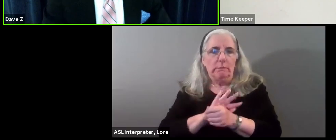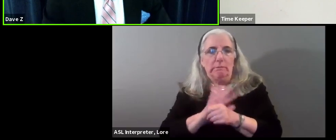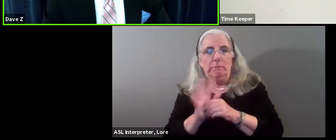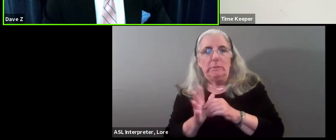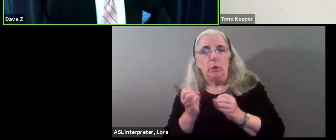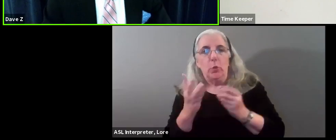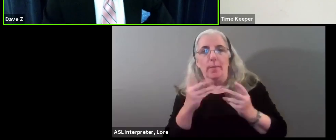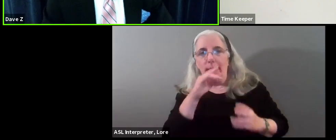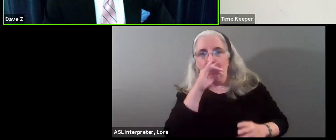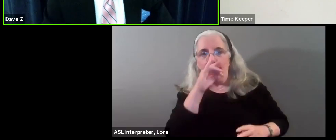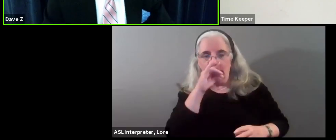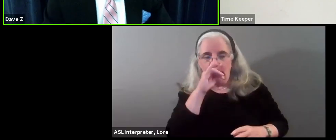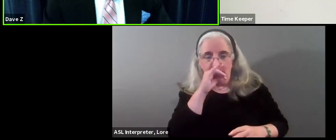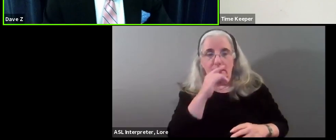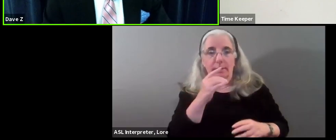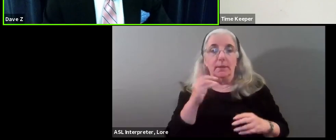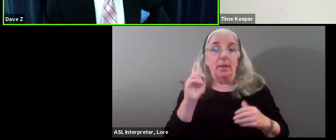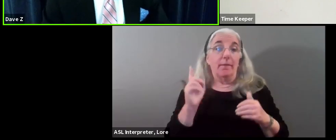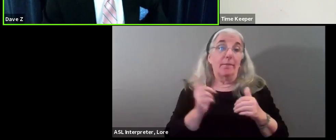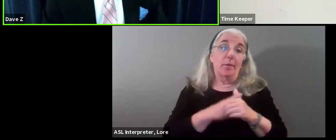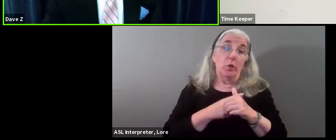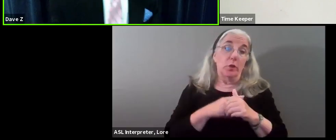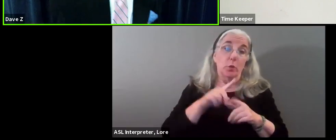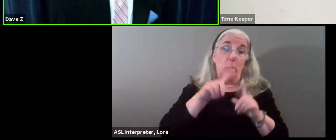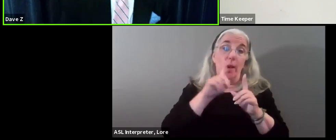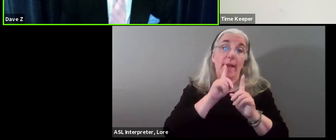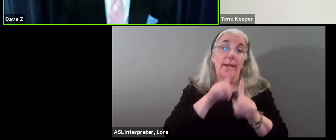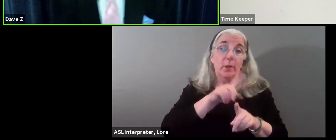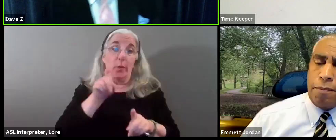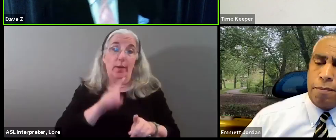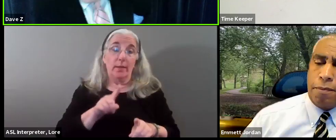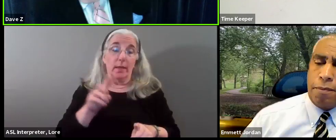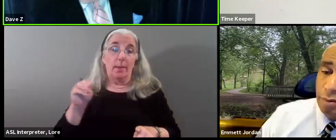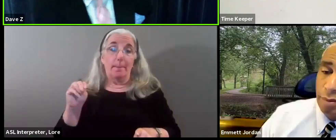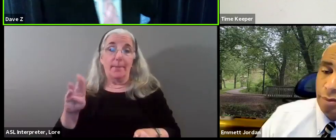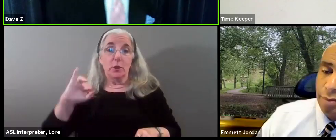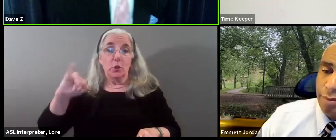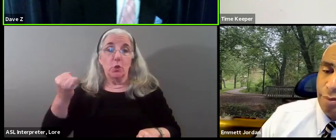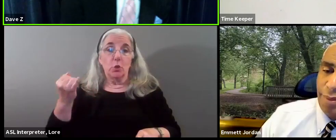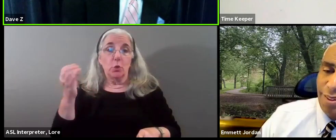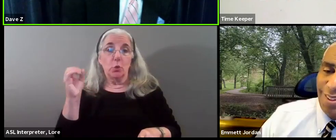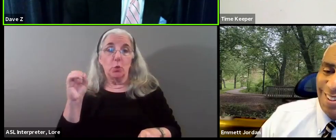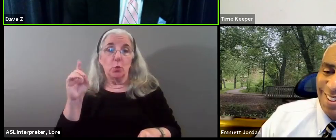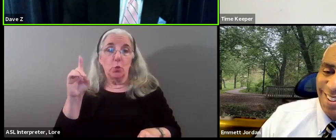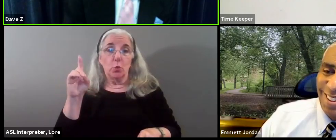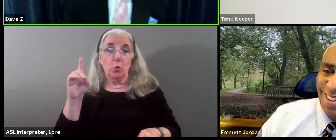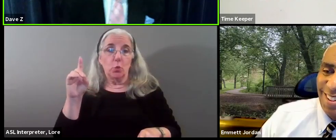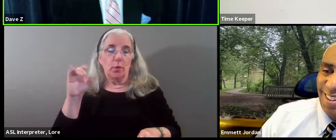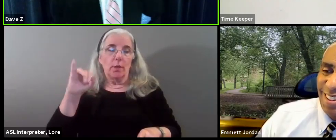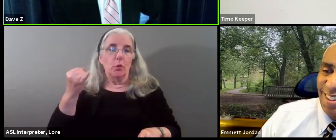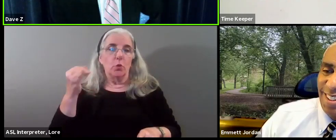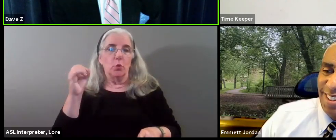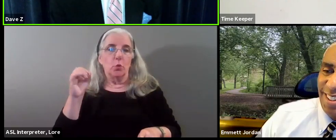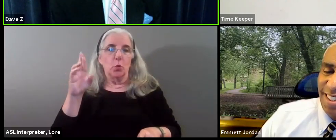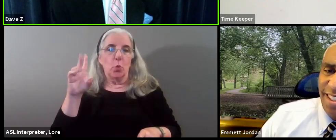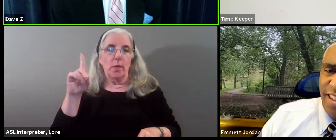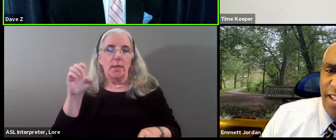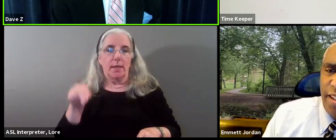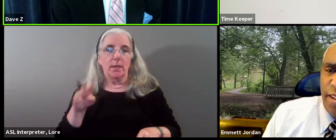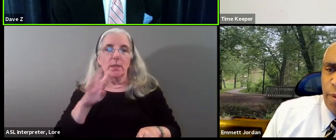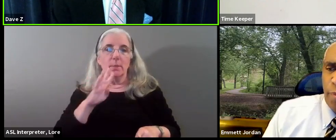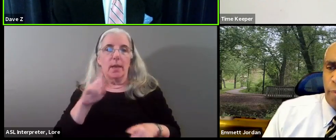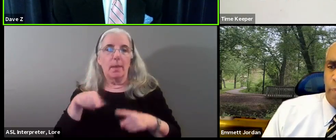First up to answer that question is Mr. Jordan. Mr. Jordan, if you could join us please and talk about